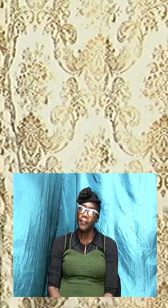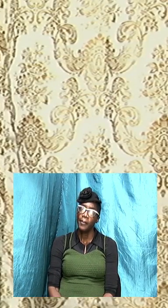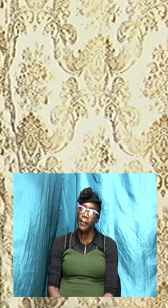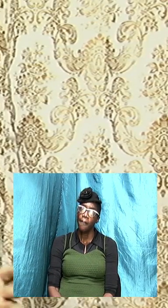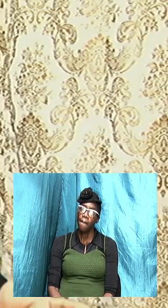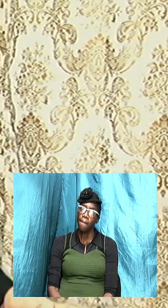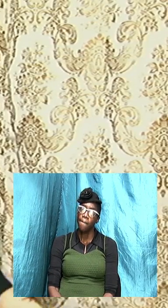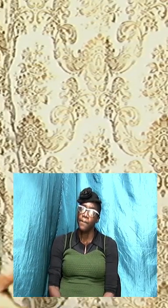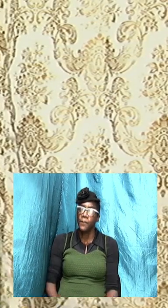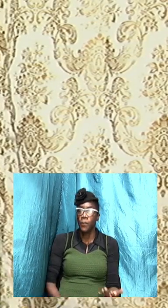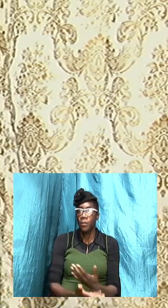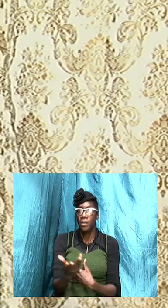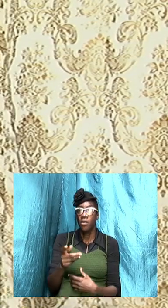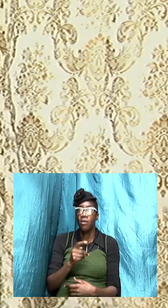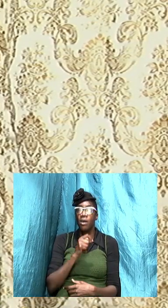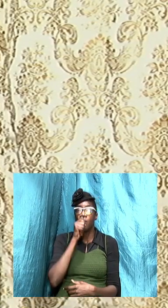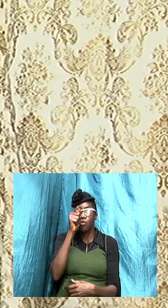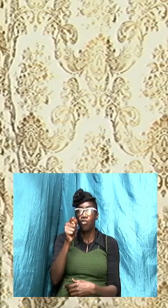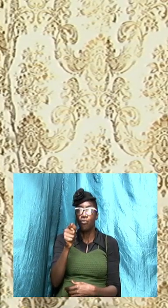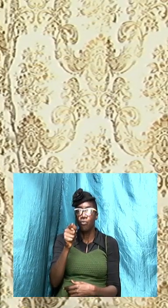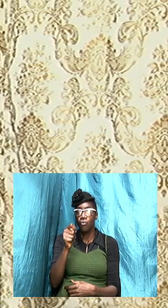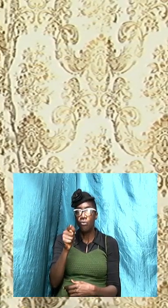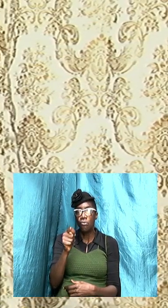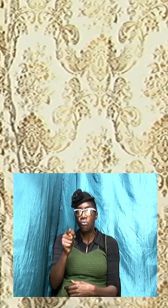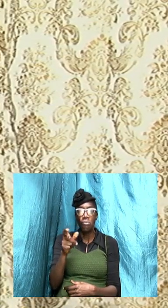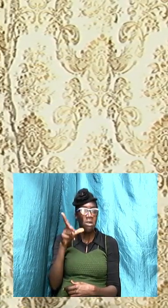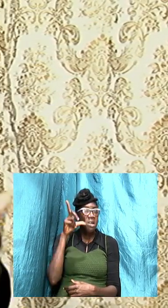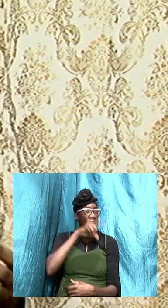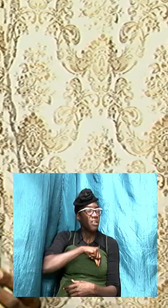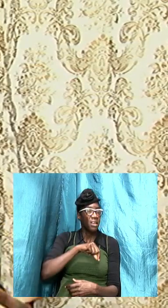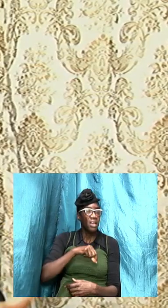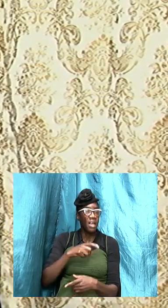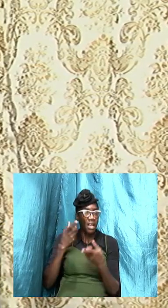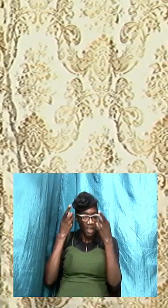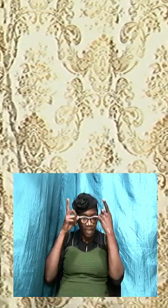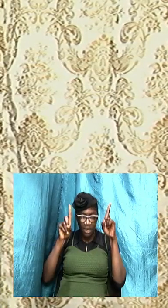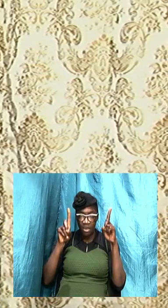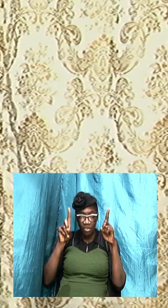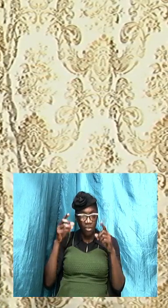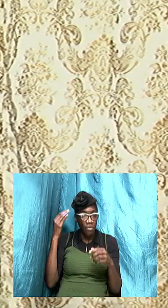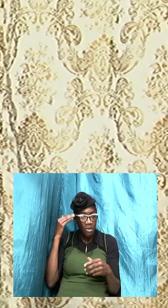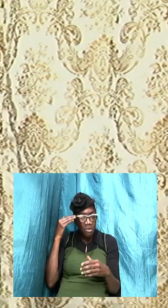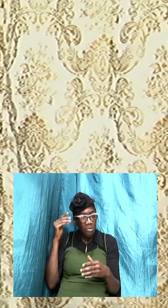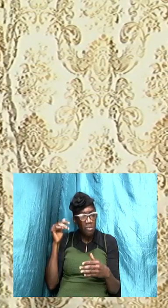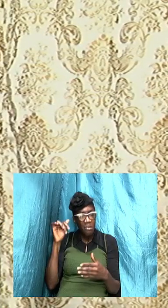so they are true and they are false doctrine we established that from last week